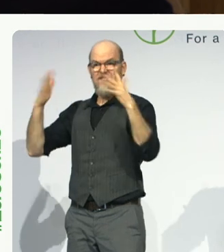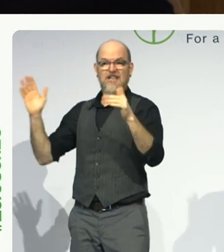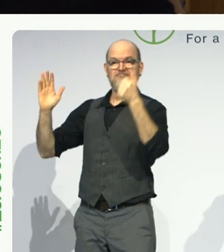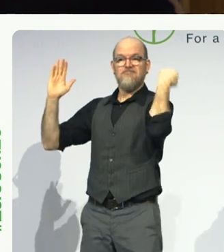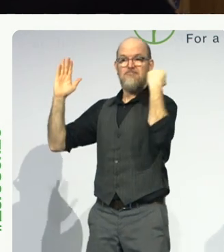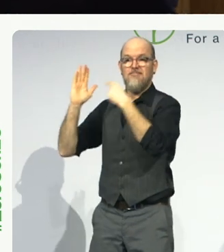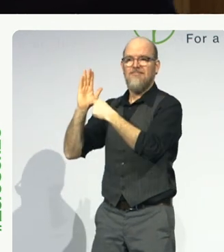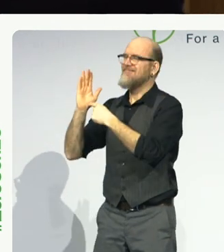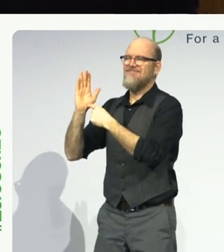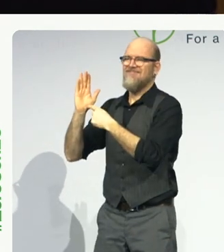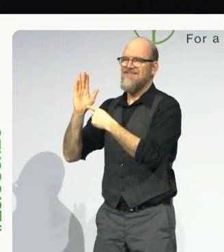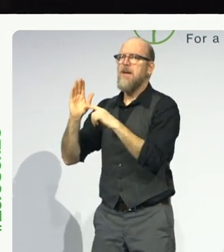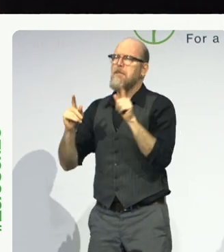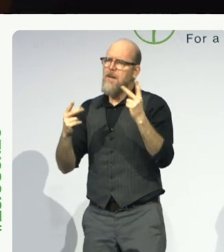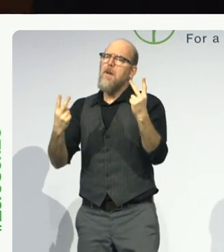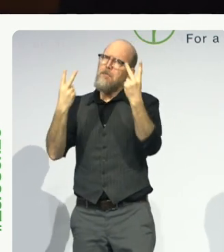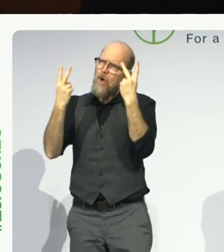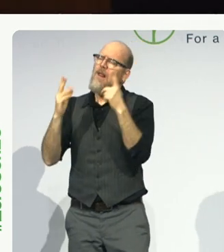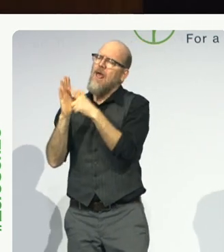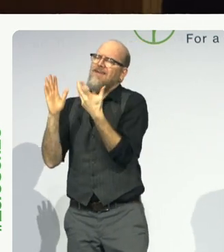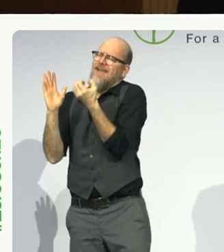in two crucial ways.